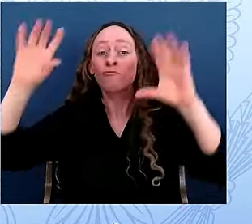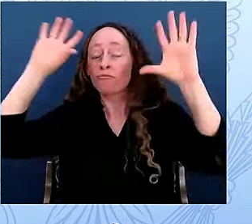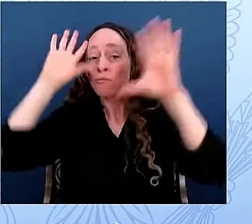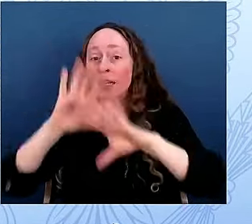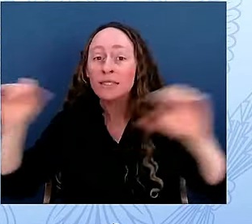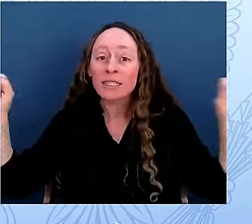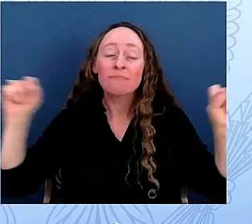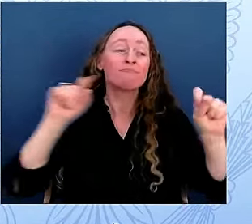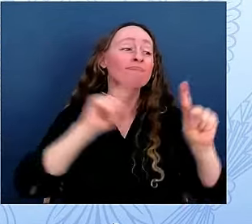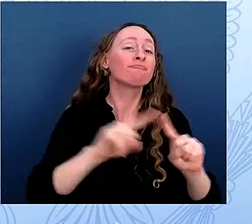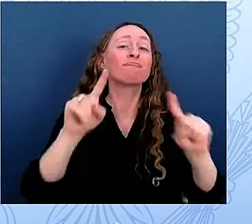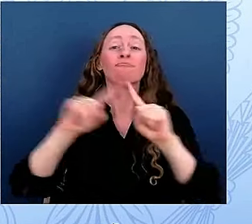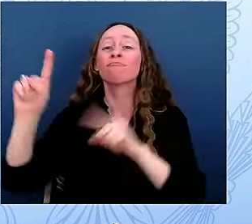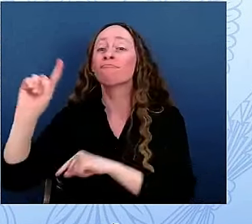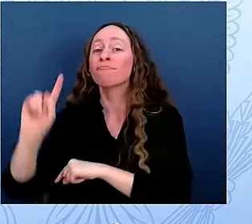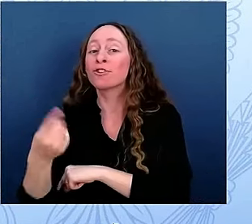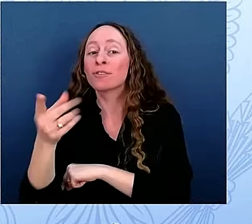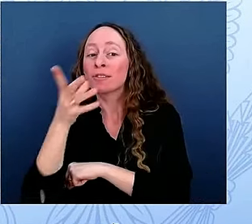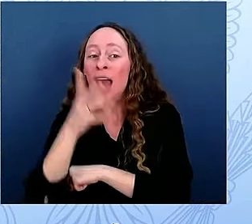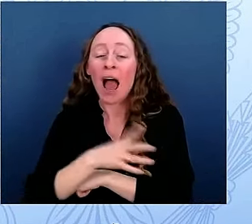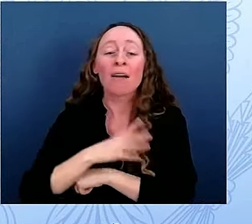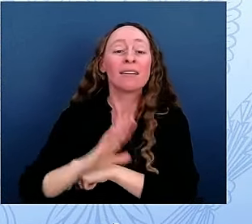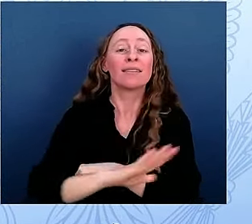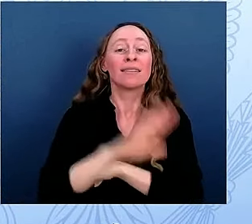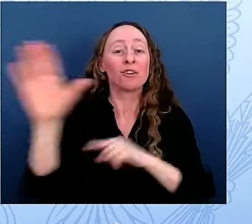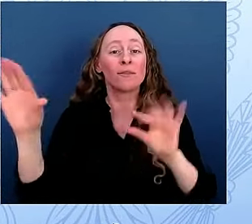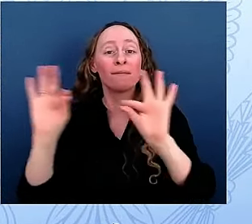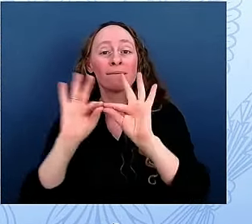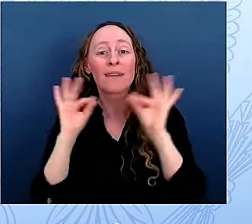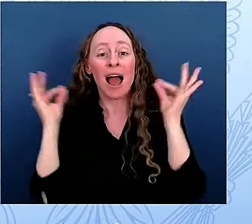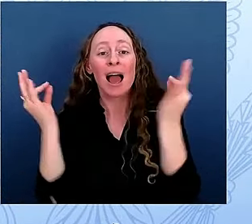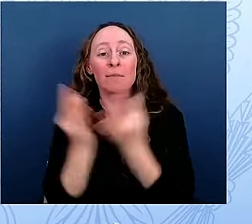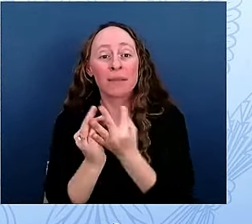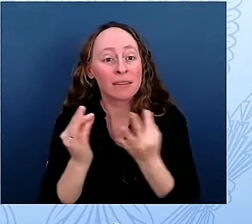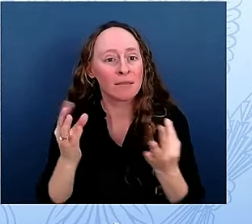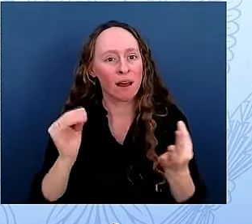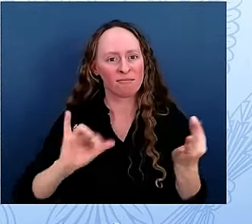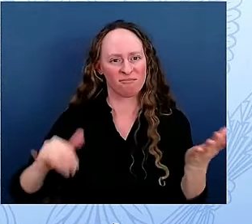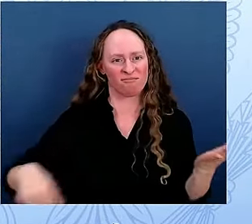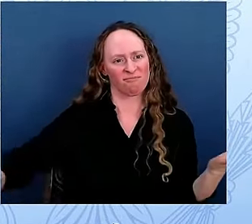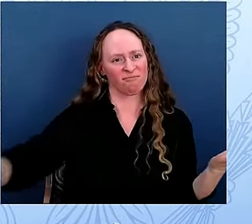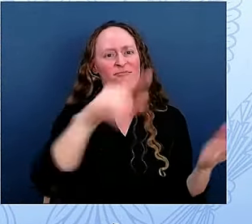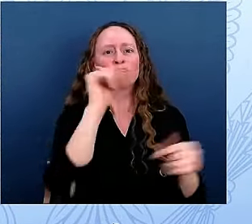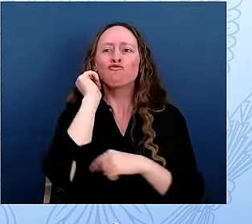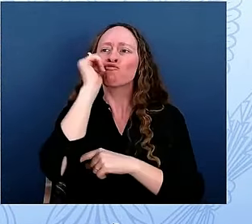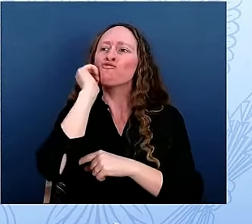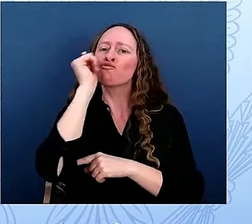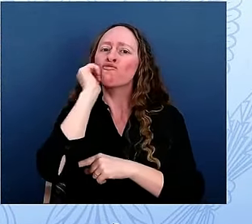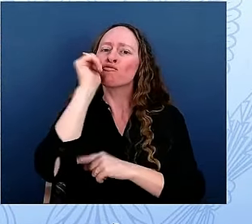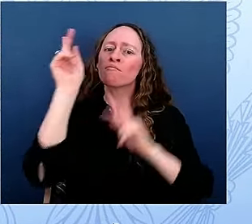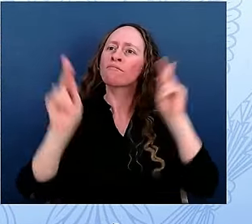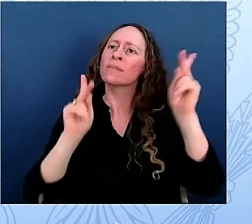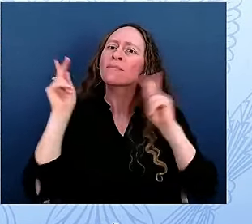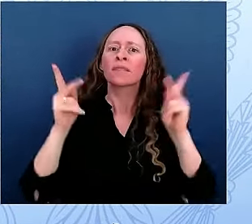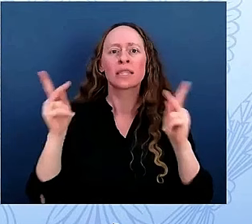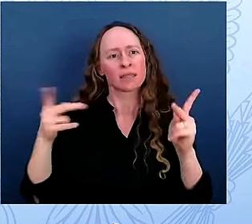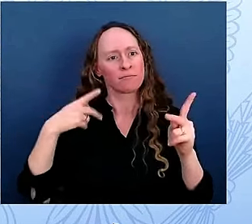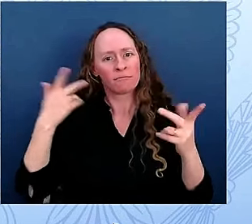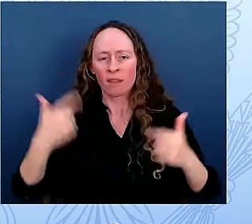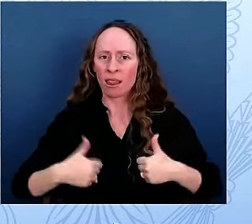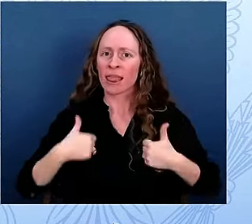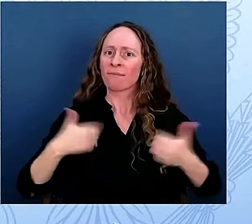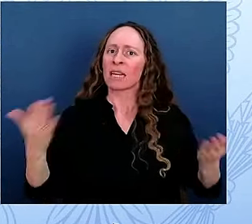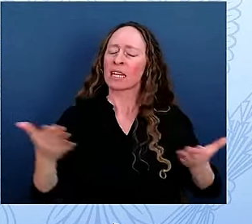ordinary citizens, people like us, who have made real the promises of the American experiment. The American experiment that is